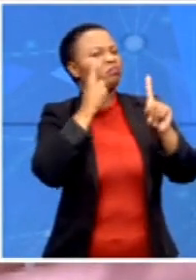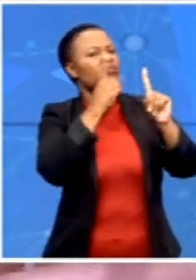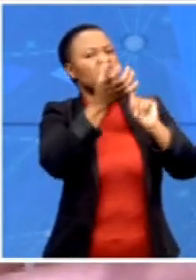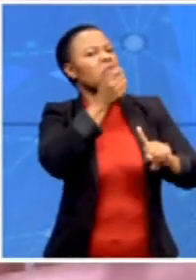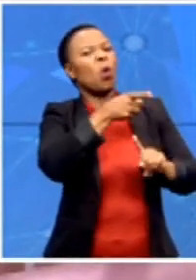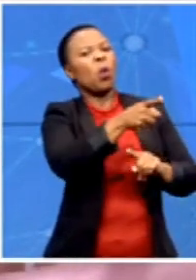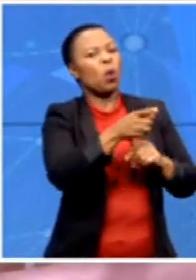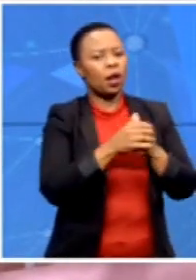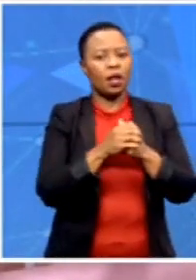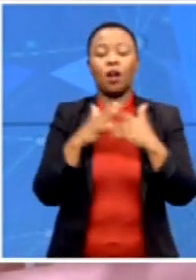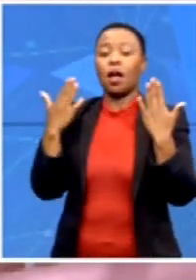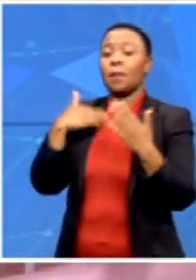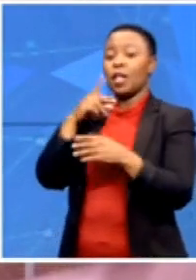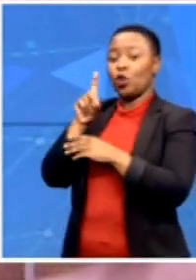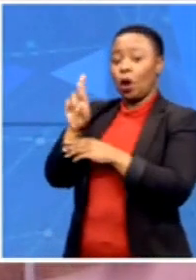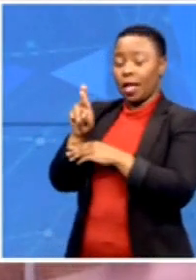Okay.